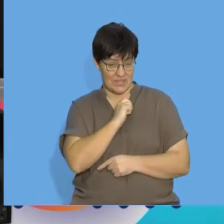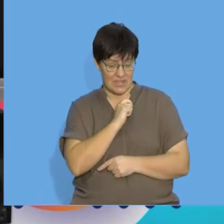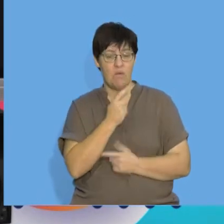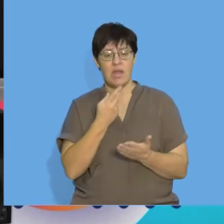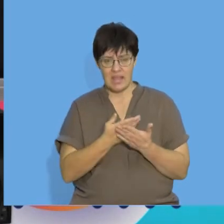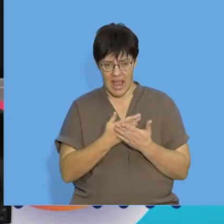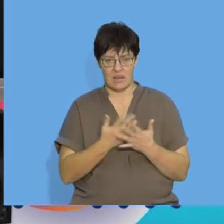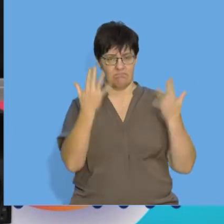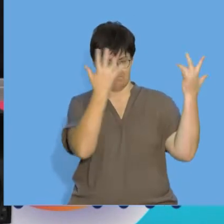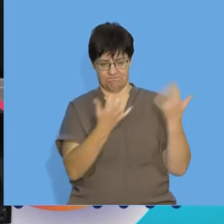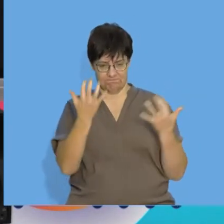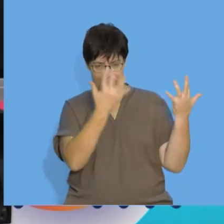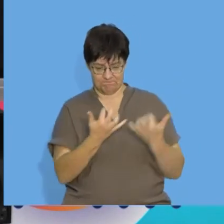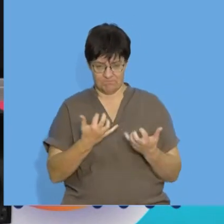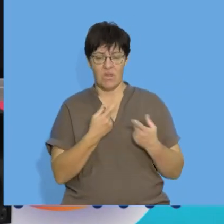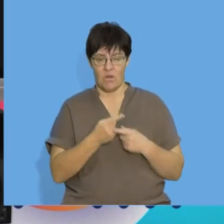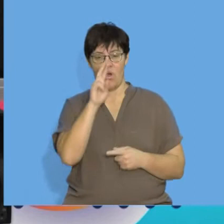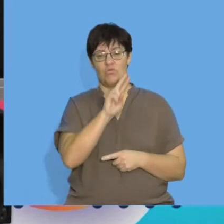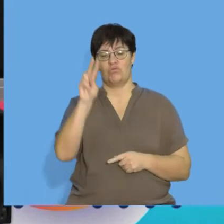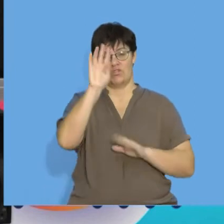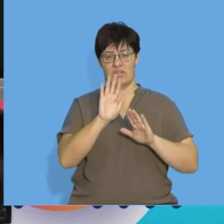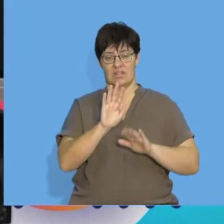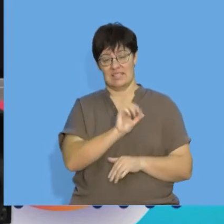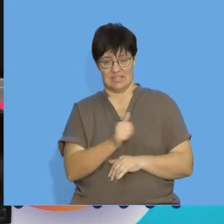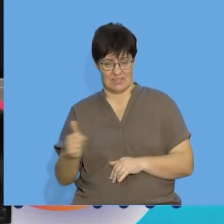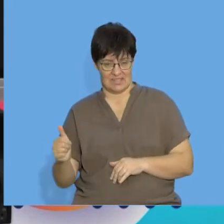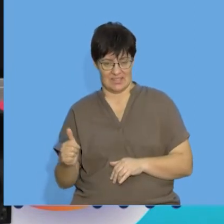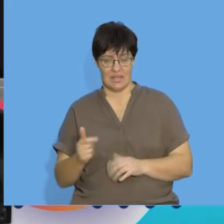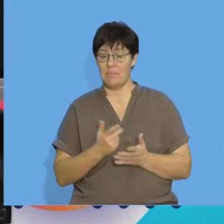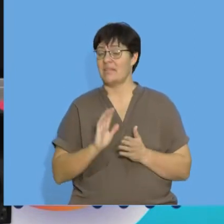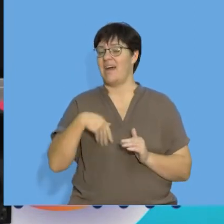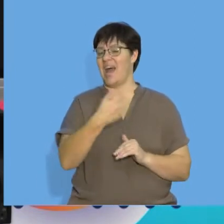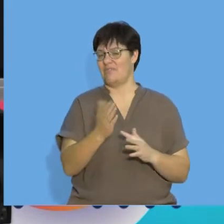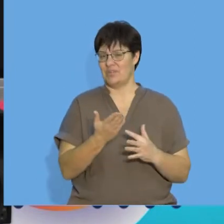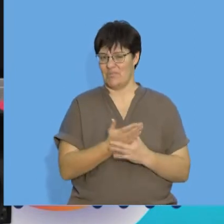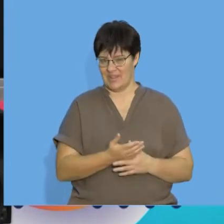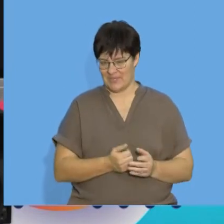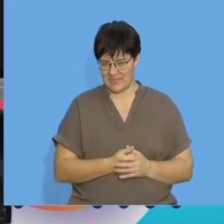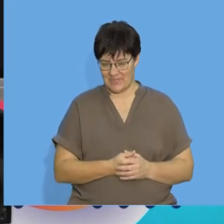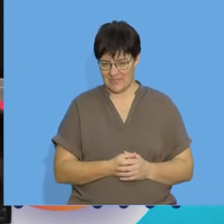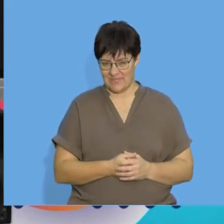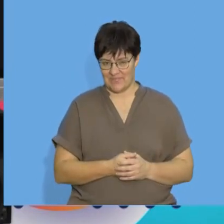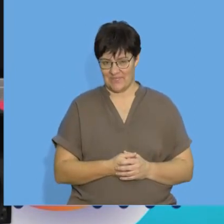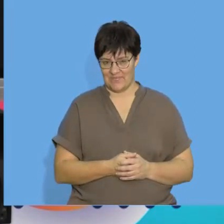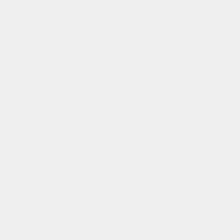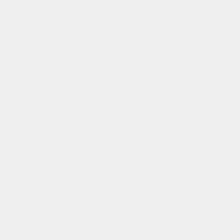in order to actually do calculations with quadratic sequences but we'll get straight to that after the break